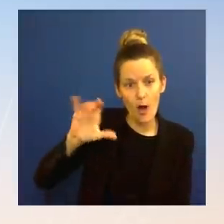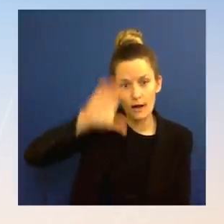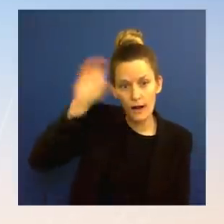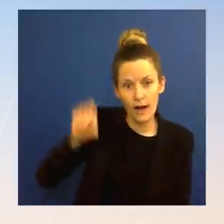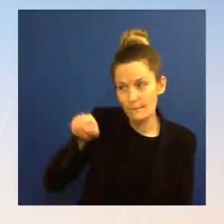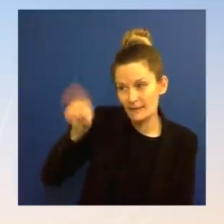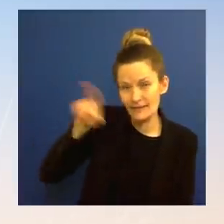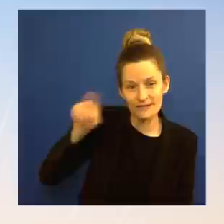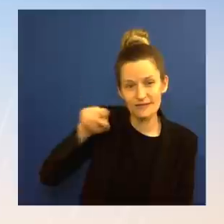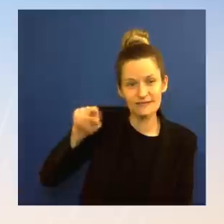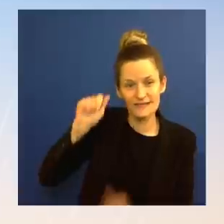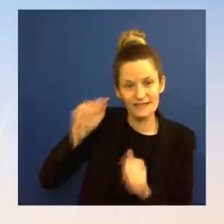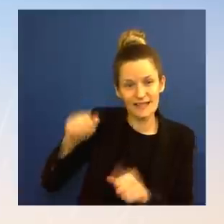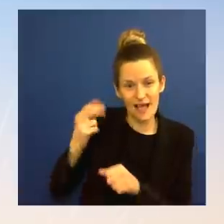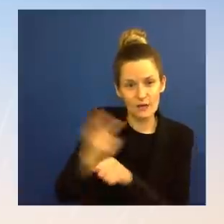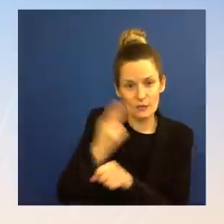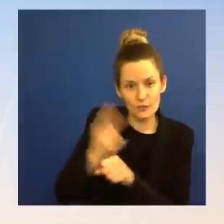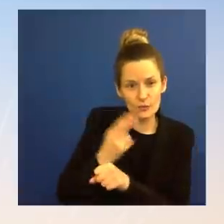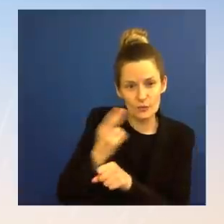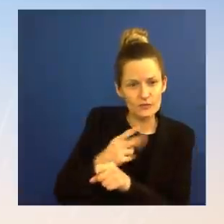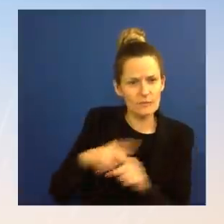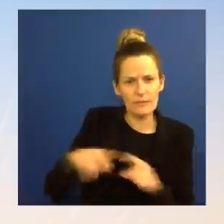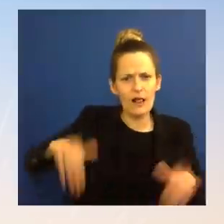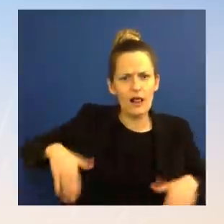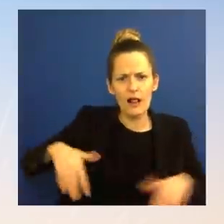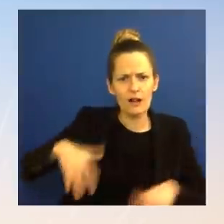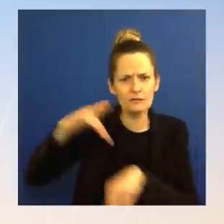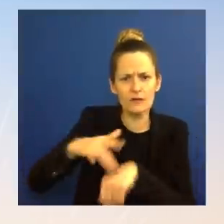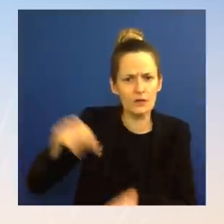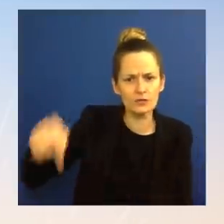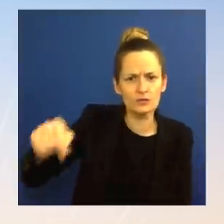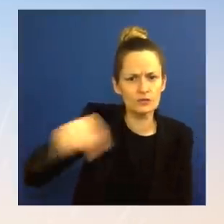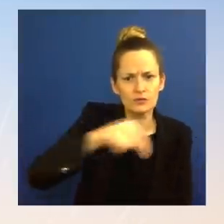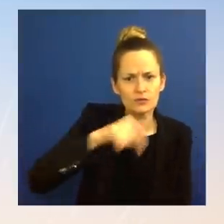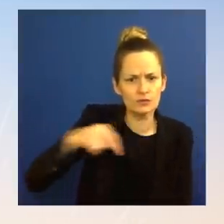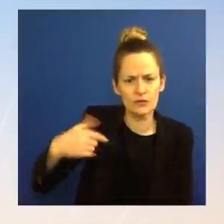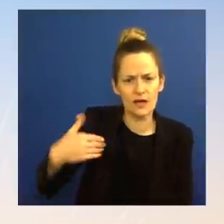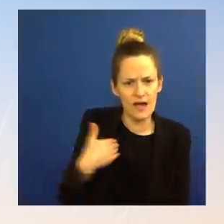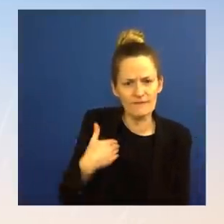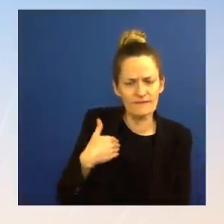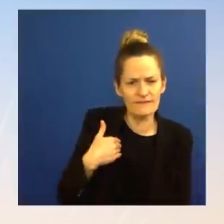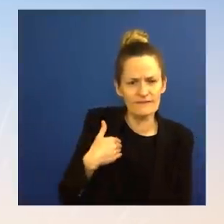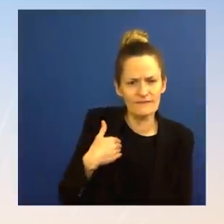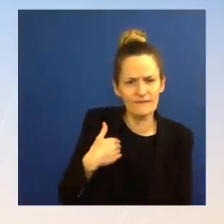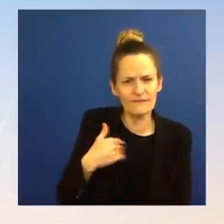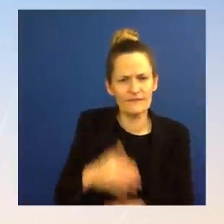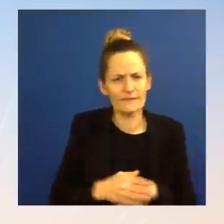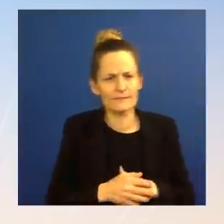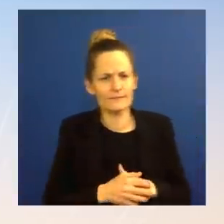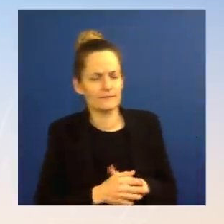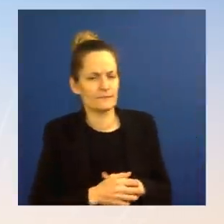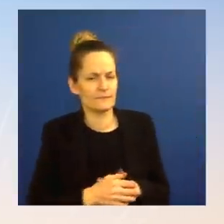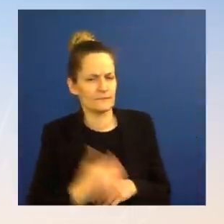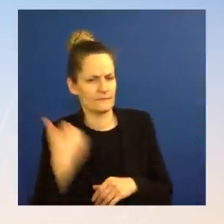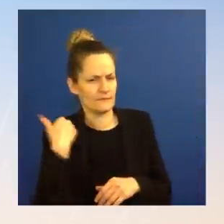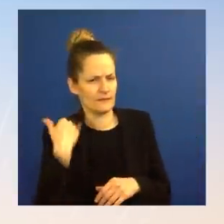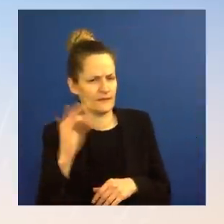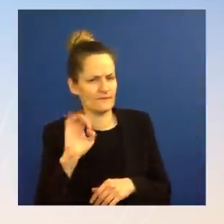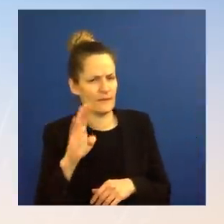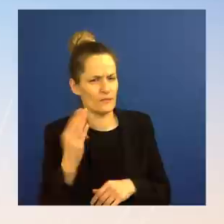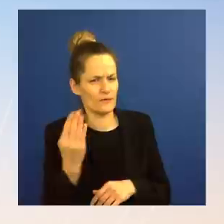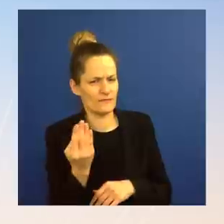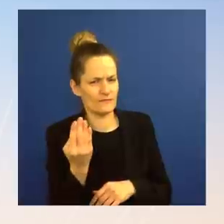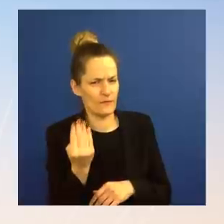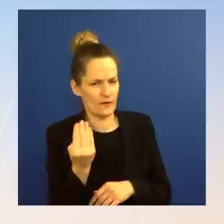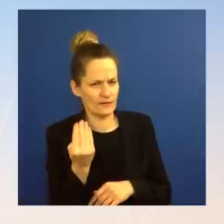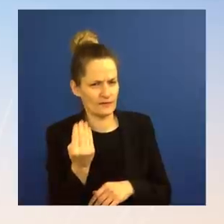address. The Press of gas on February 14th was at the highest level since 2014. So it was already at an elevated level.